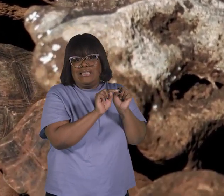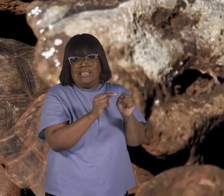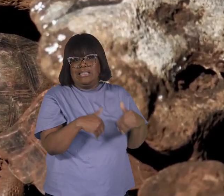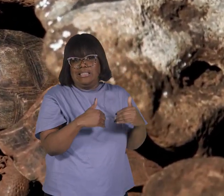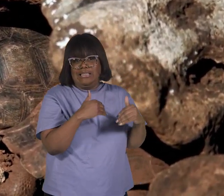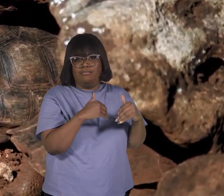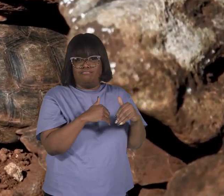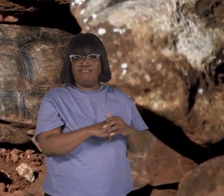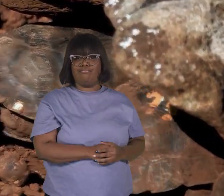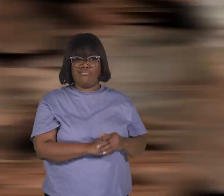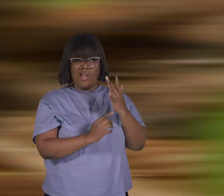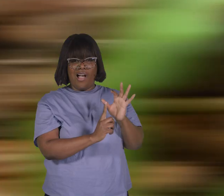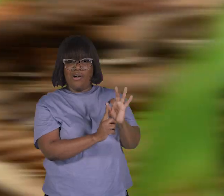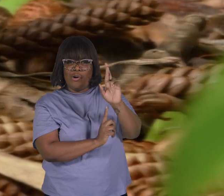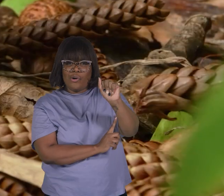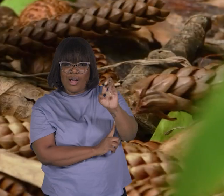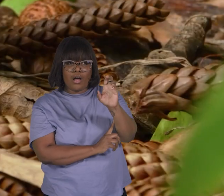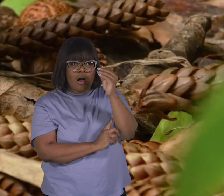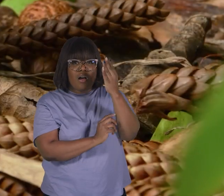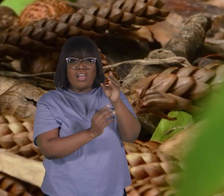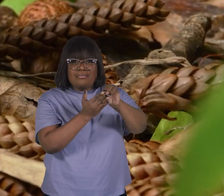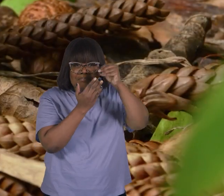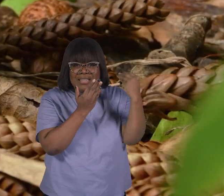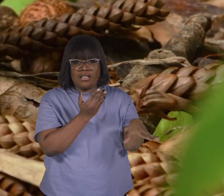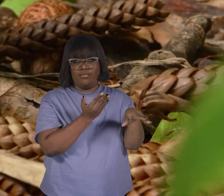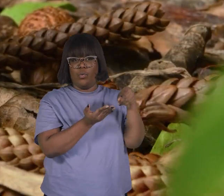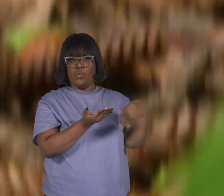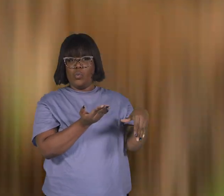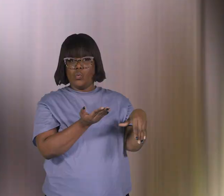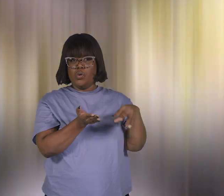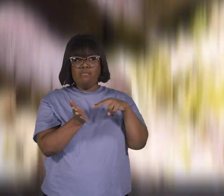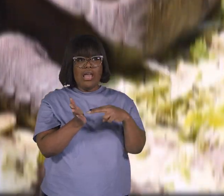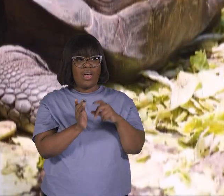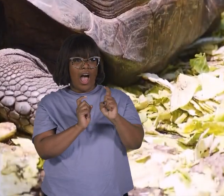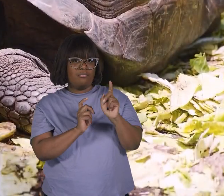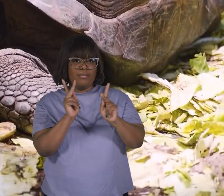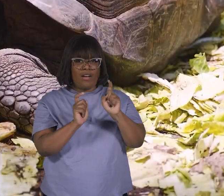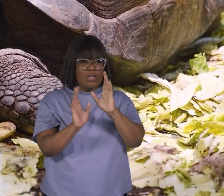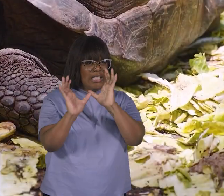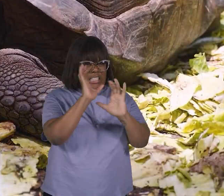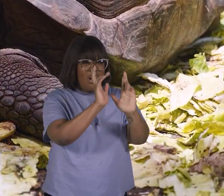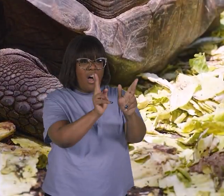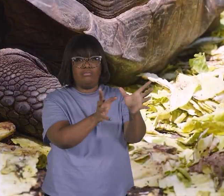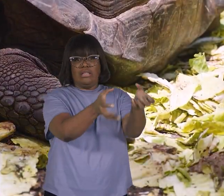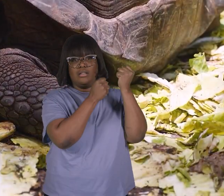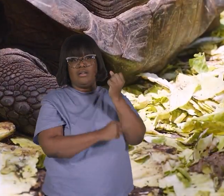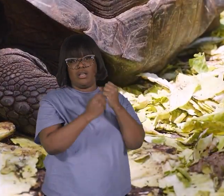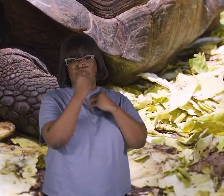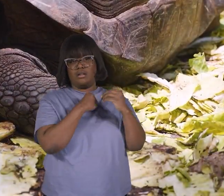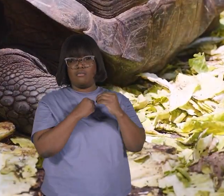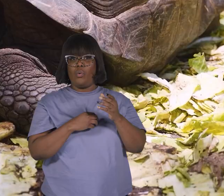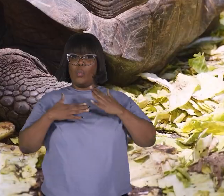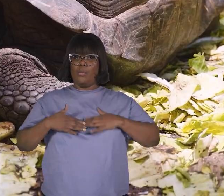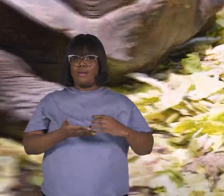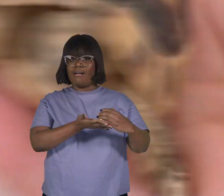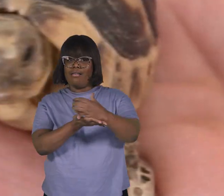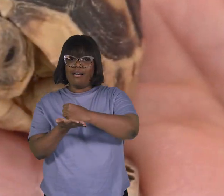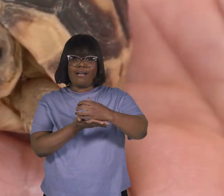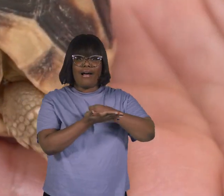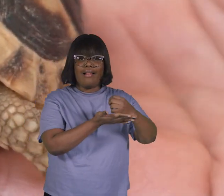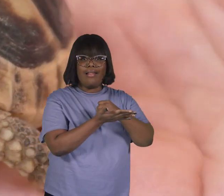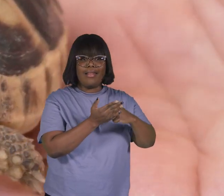rare and expensive food item. So, people have hunted them to eat. Humans have also collected and traded tortoise shells.